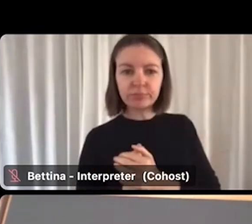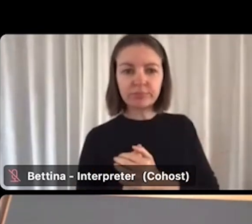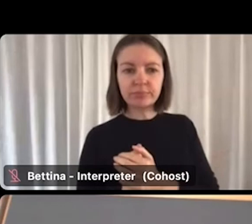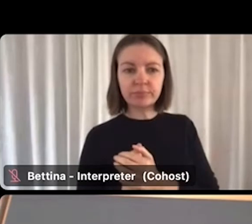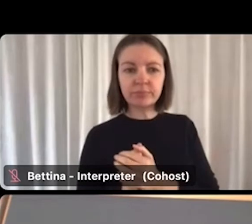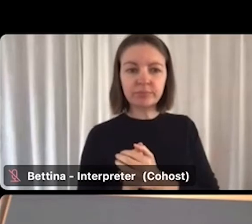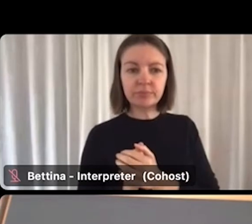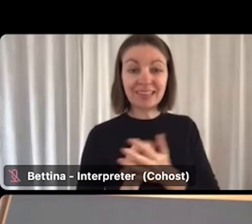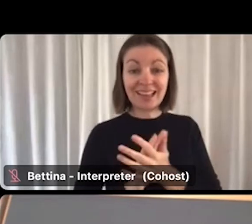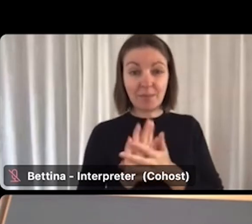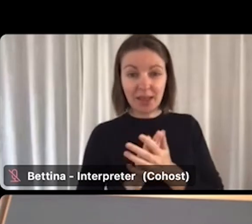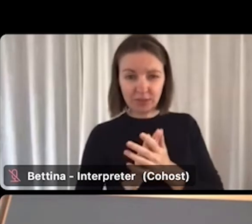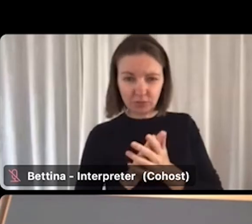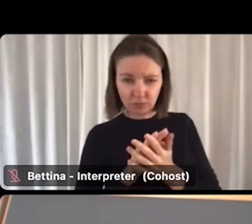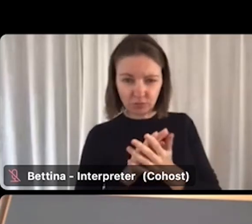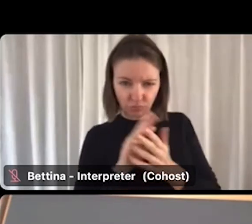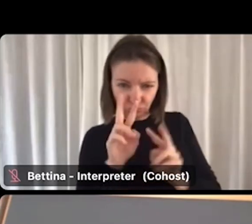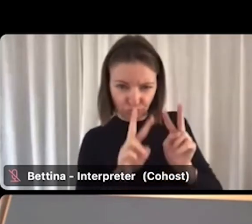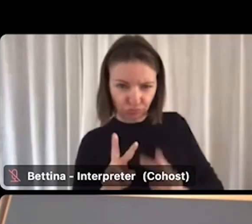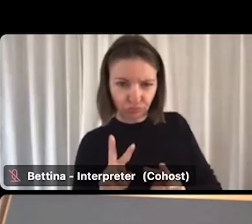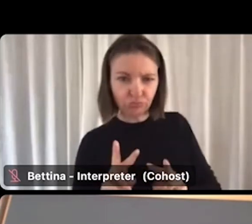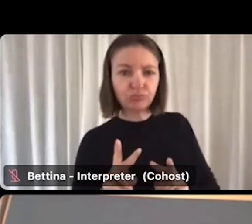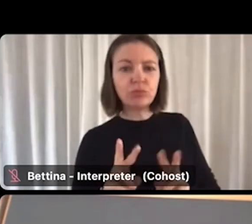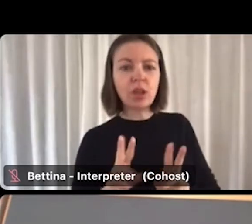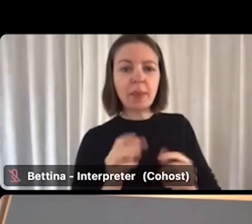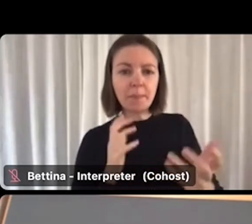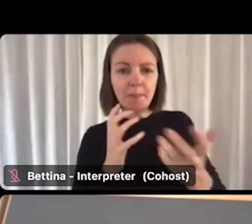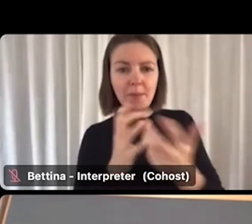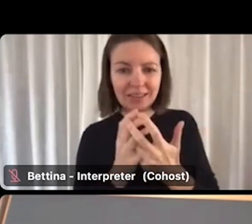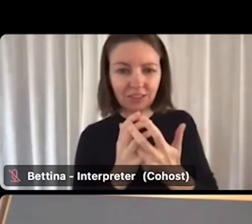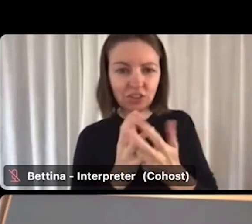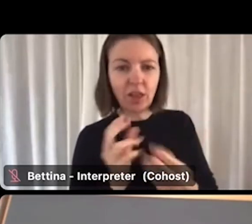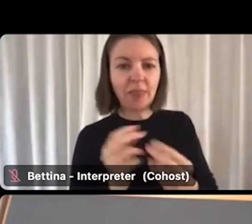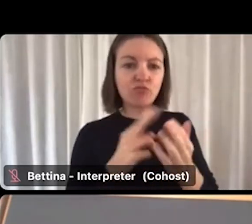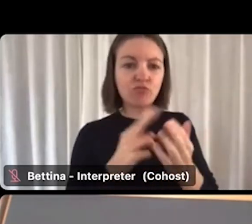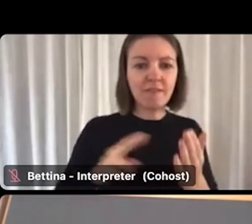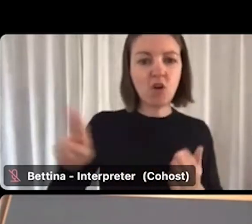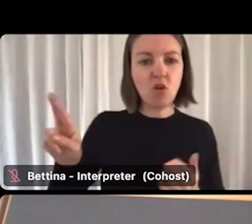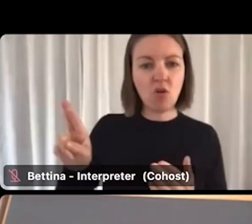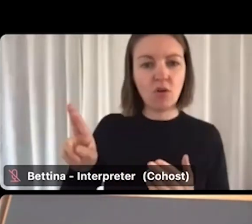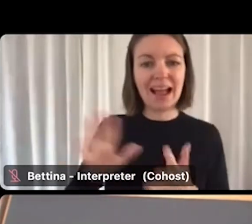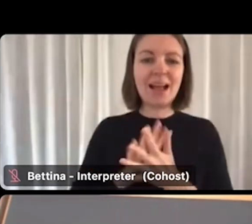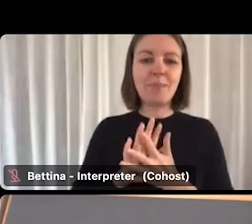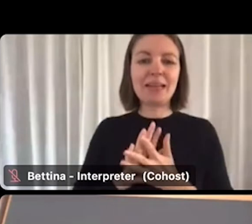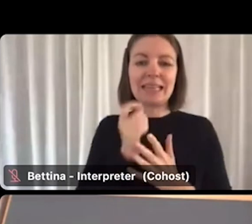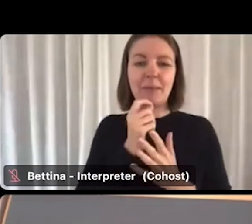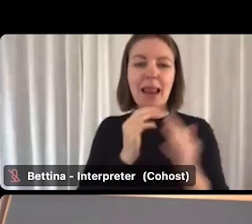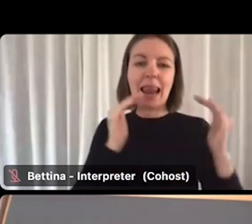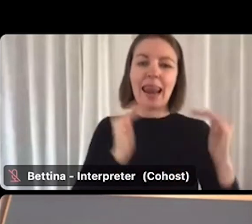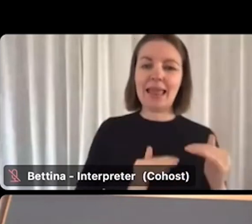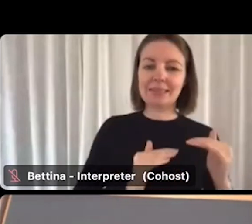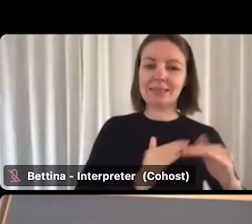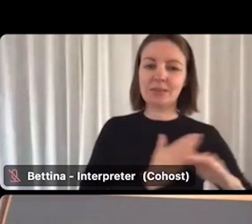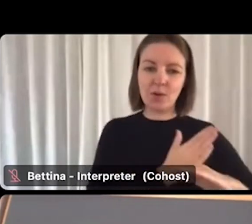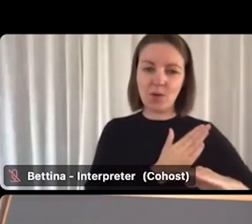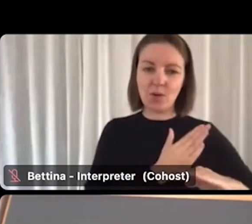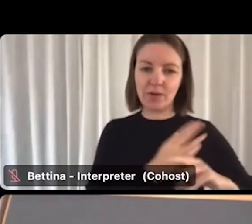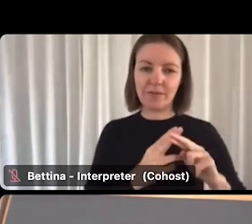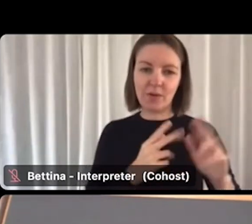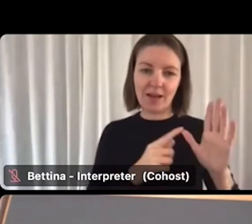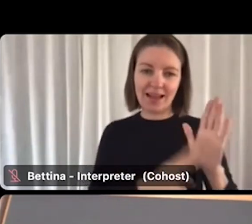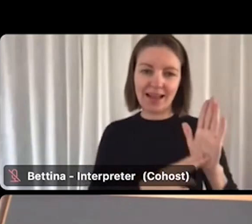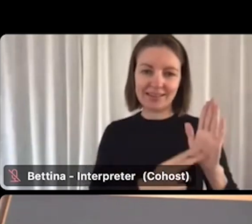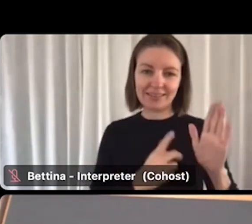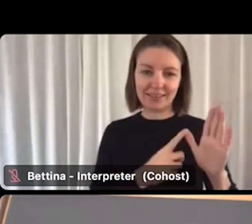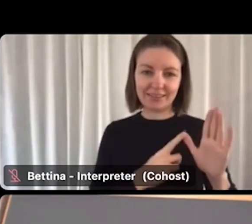match and refer and that'll take some of the time and effort out of Anna's initial steps in her recruitment